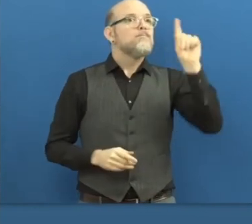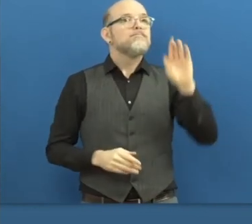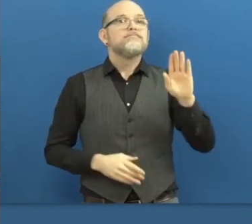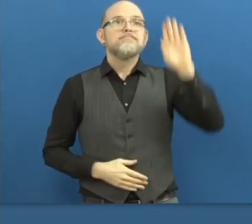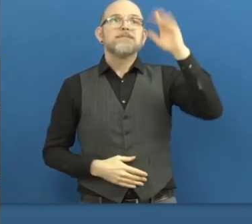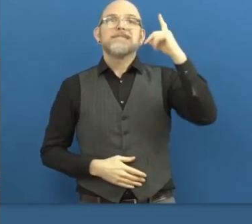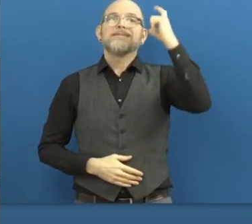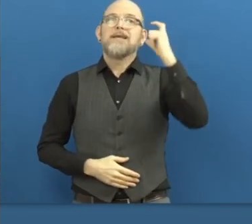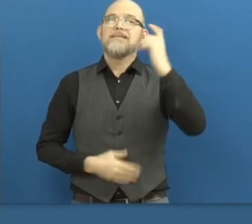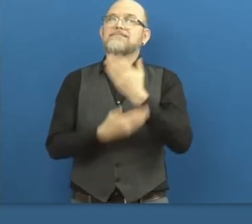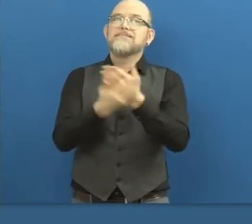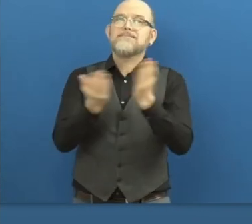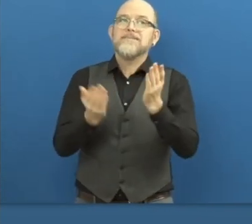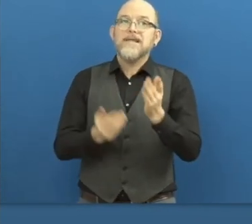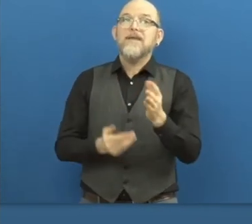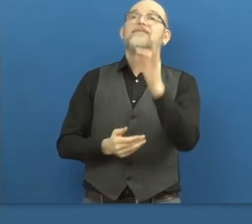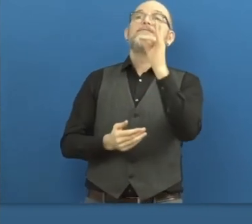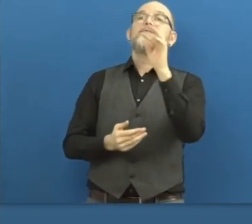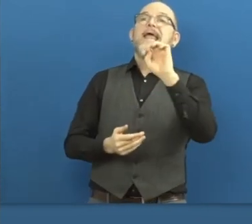priorities should be for this group?